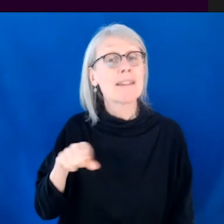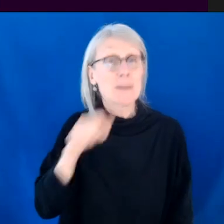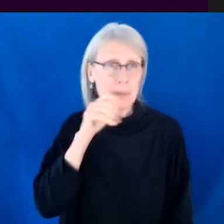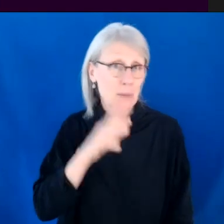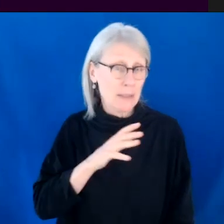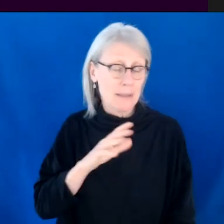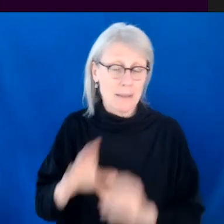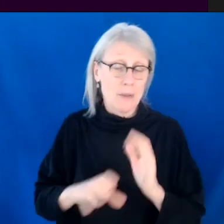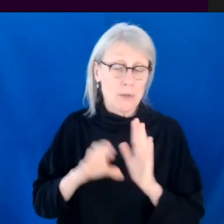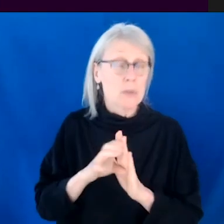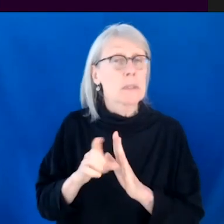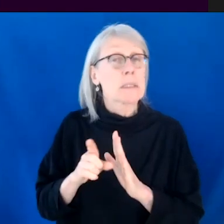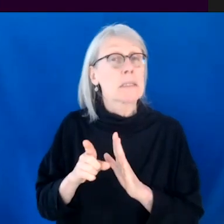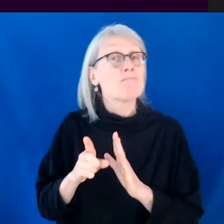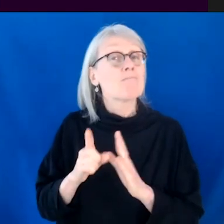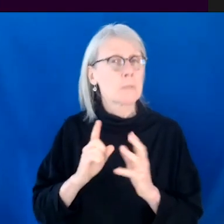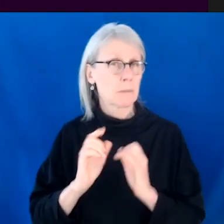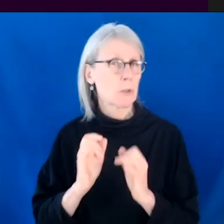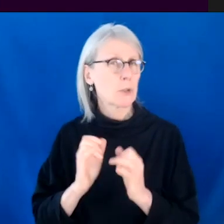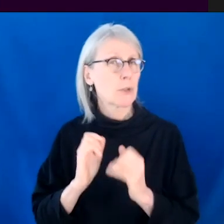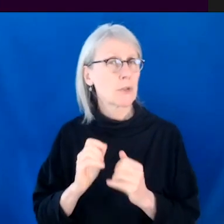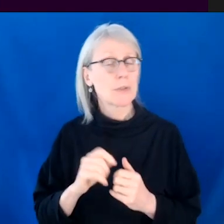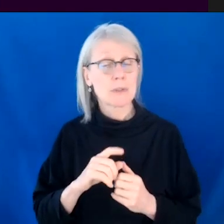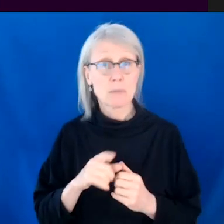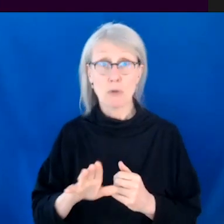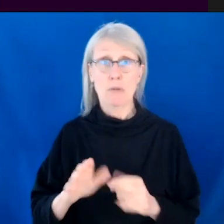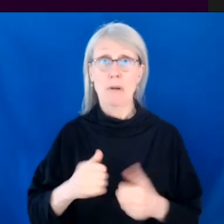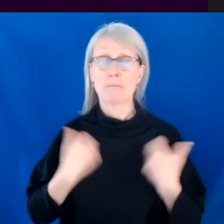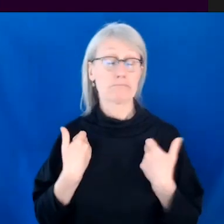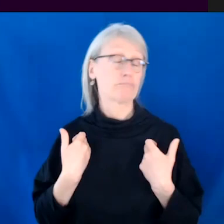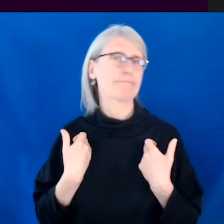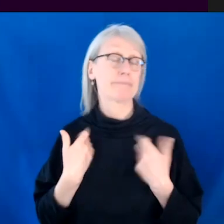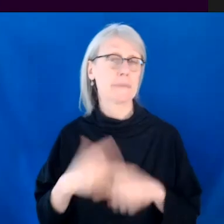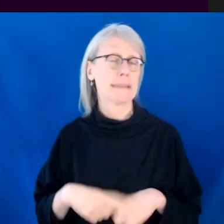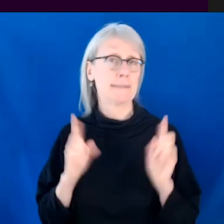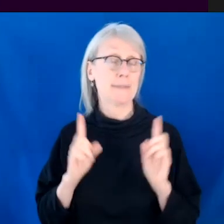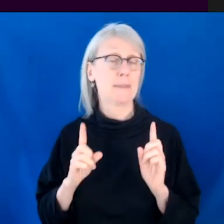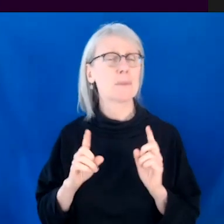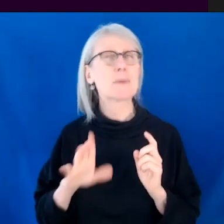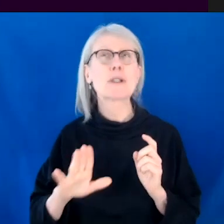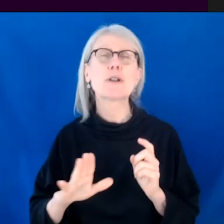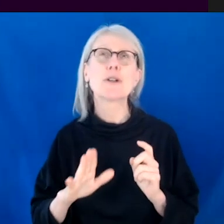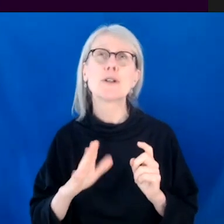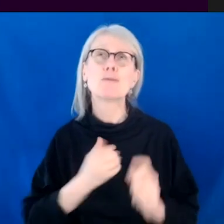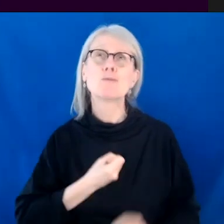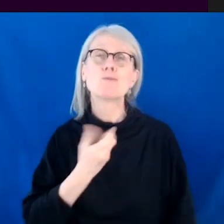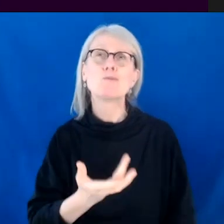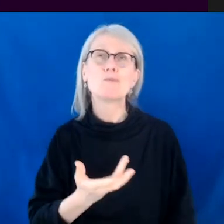to me, even though she had a life that was totally different than mine, but it was like her voice, like her